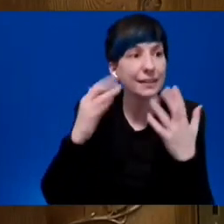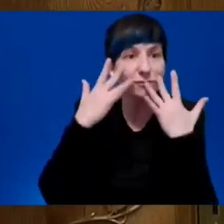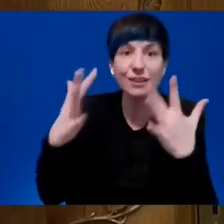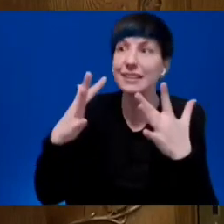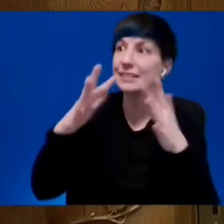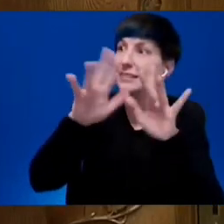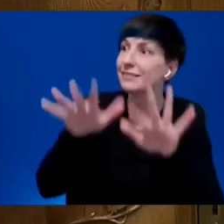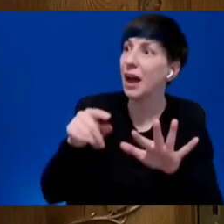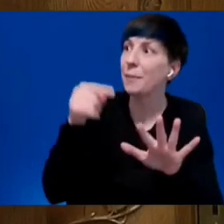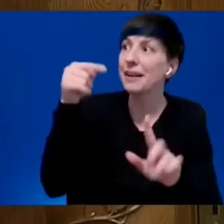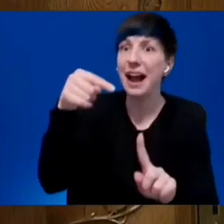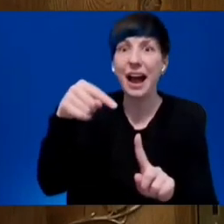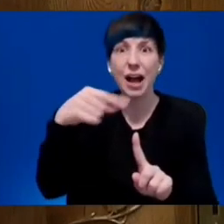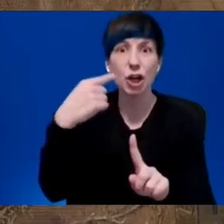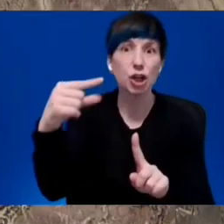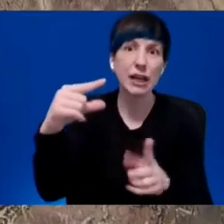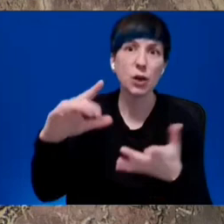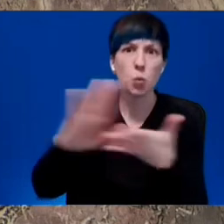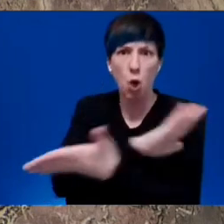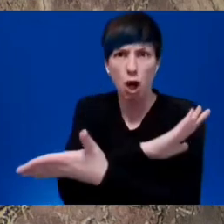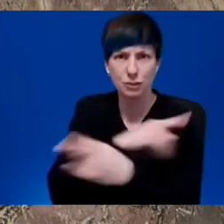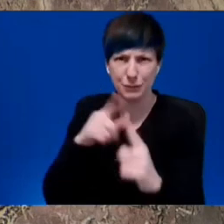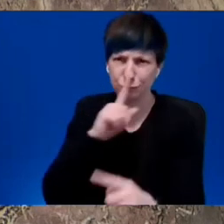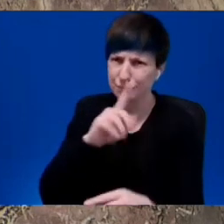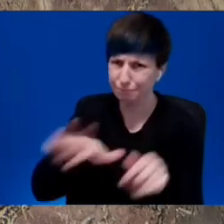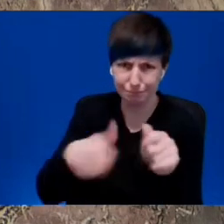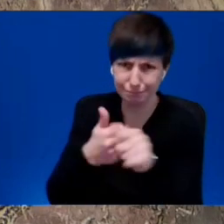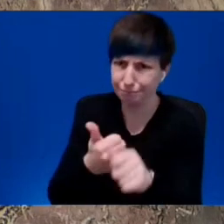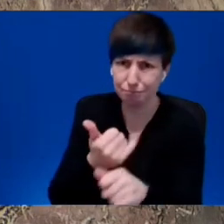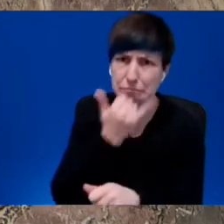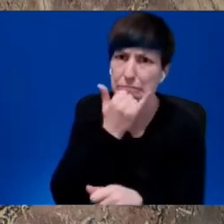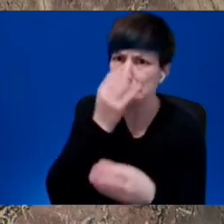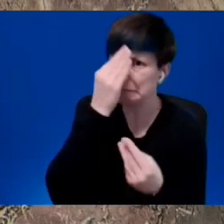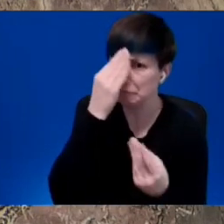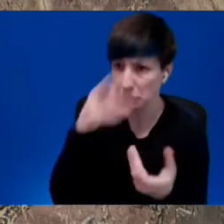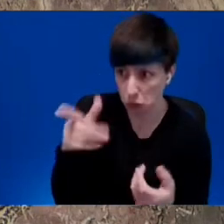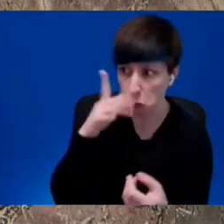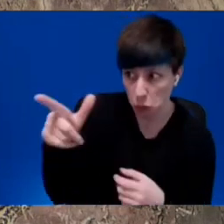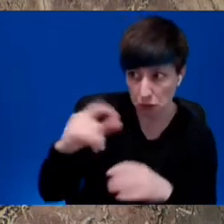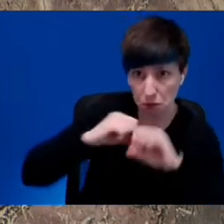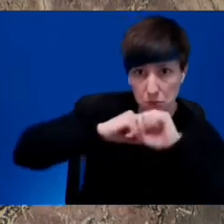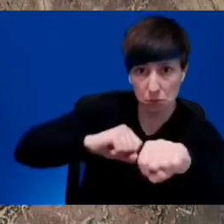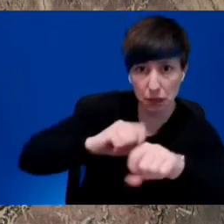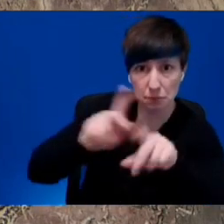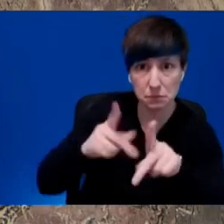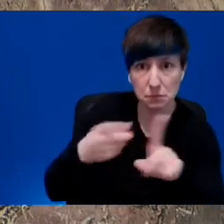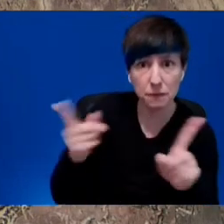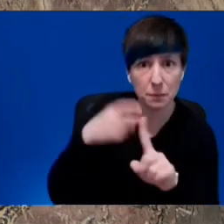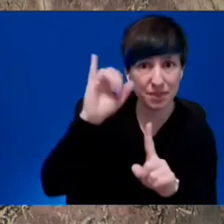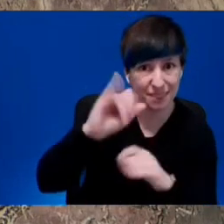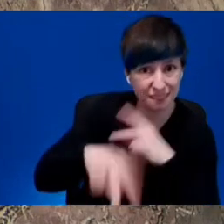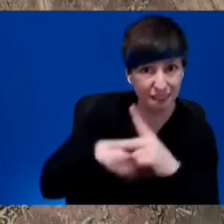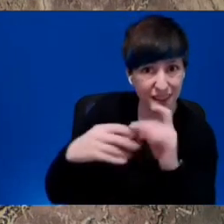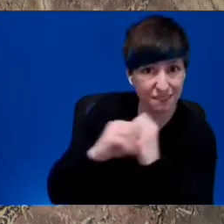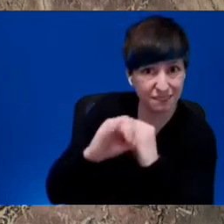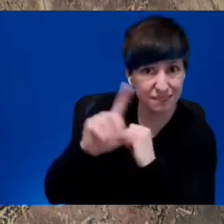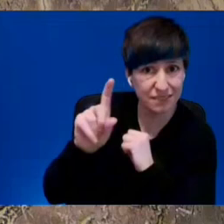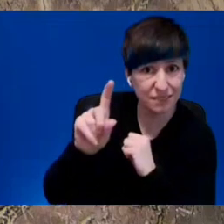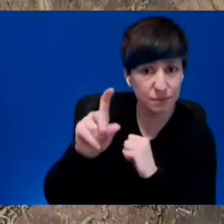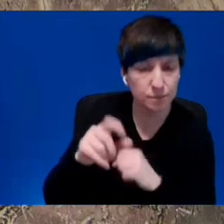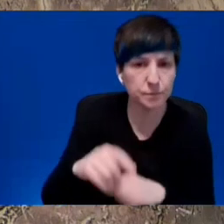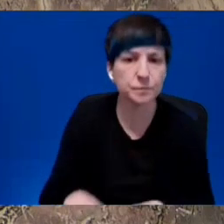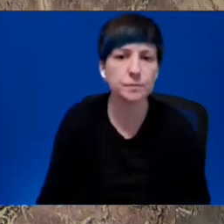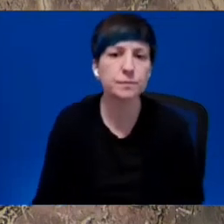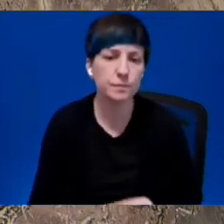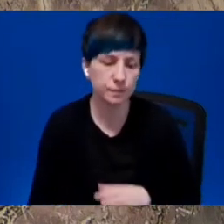Thank you very much, Honourable Speaker. To the member, I'll simply say again, the best way to present a case